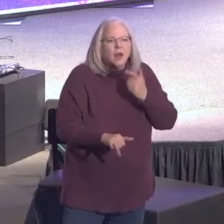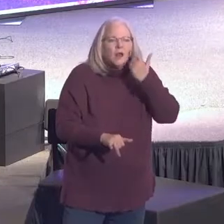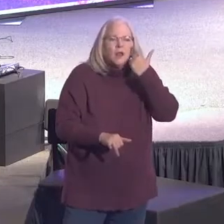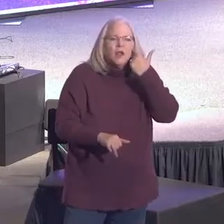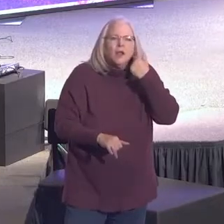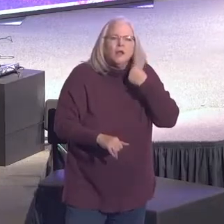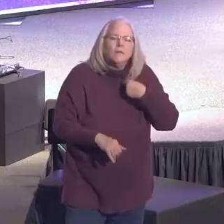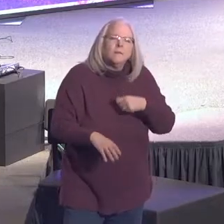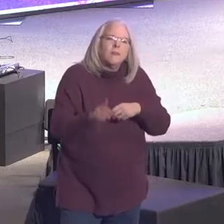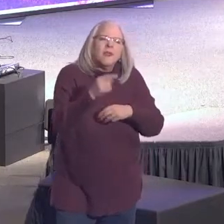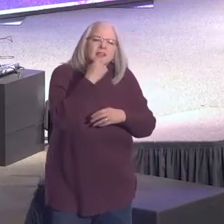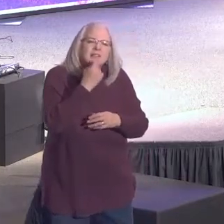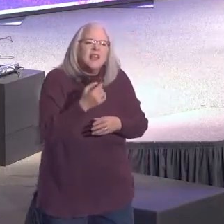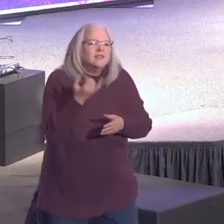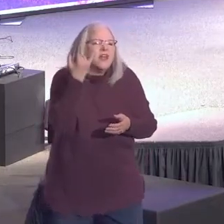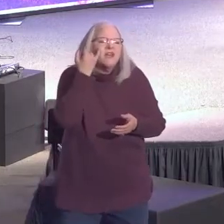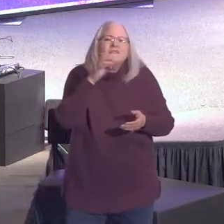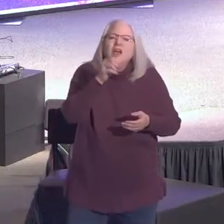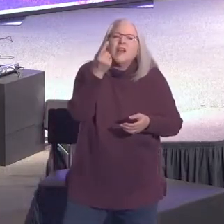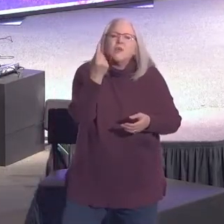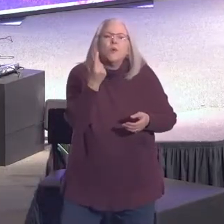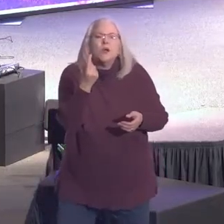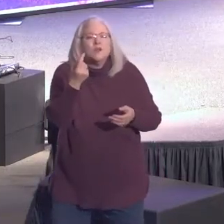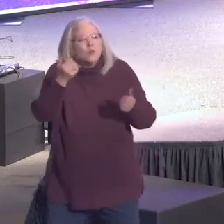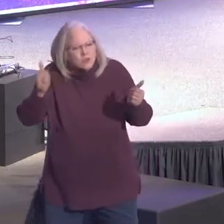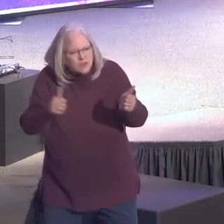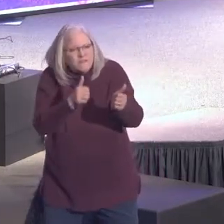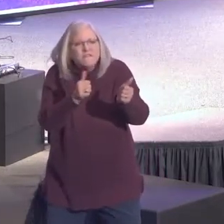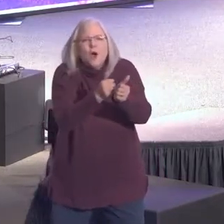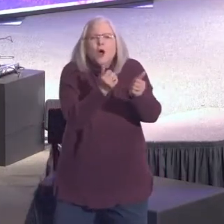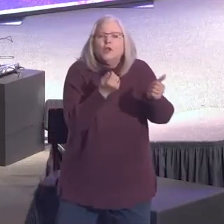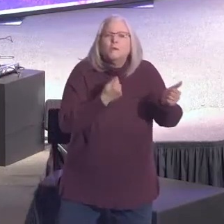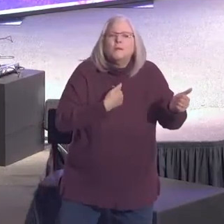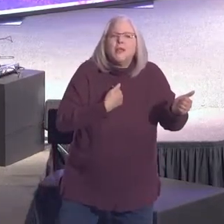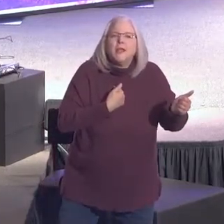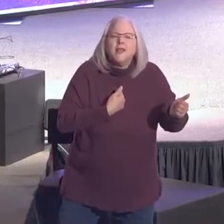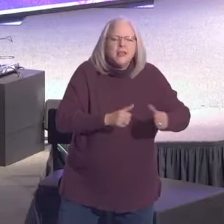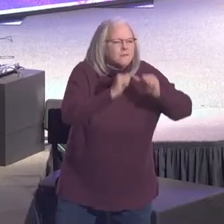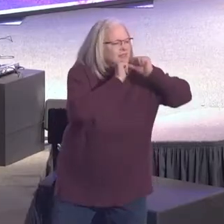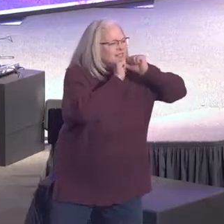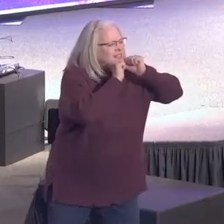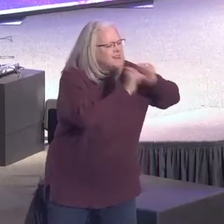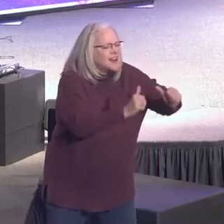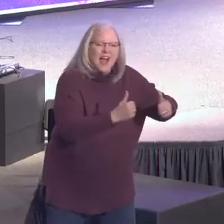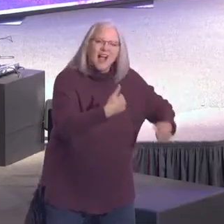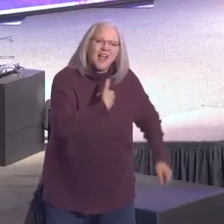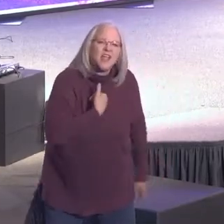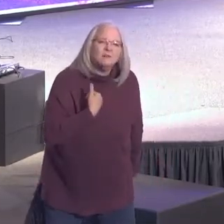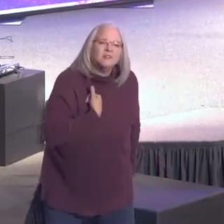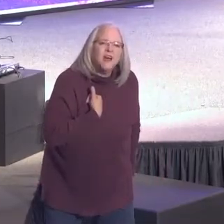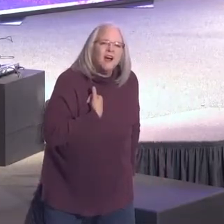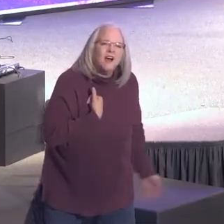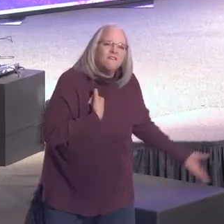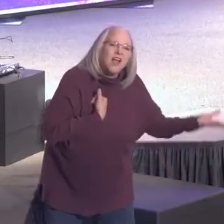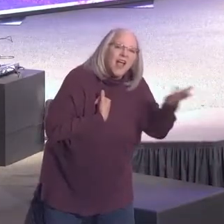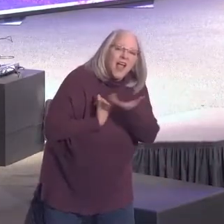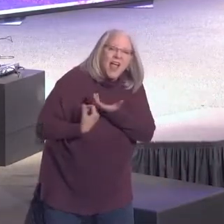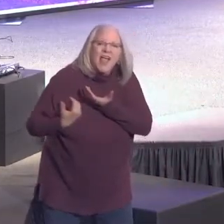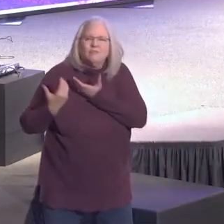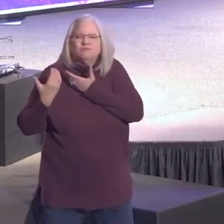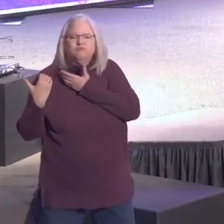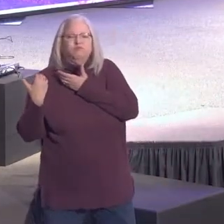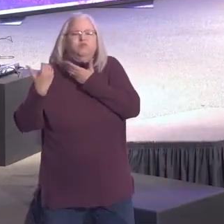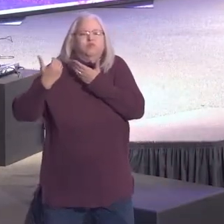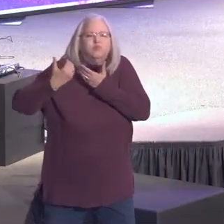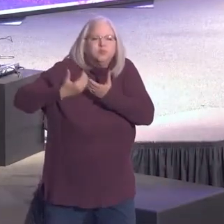people, if anyone wants to come after me, he must deny himself, take up his cross daily,